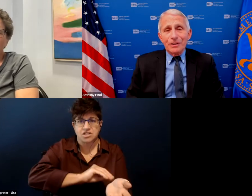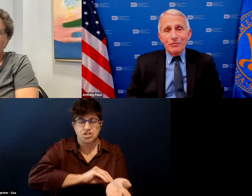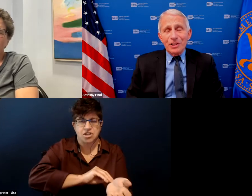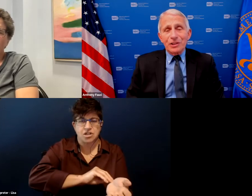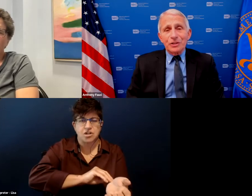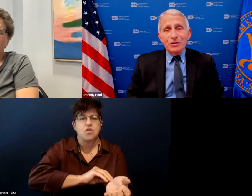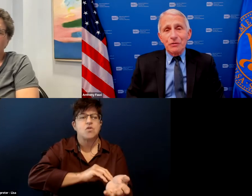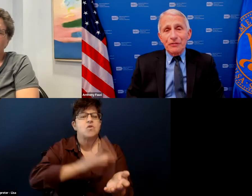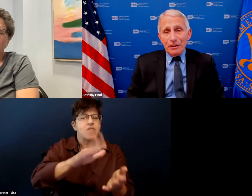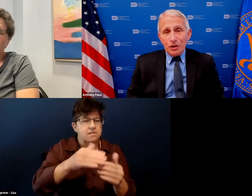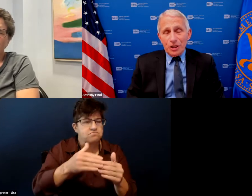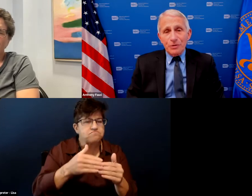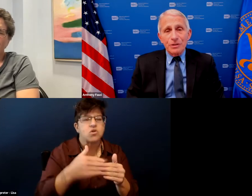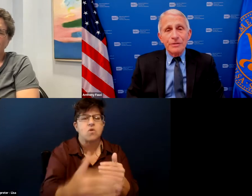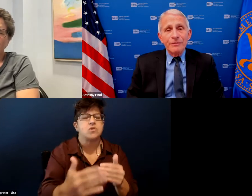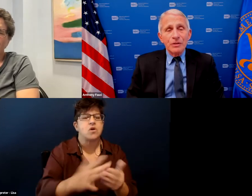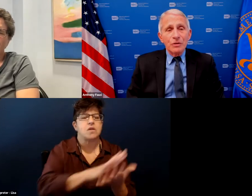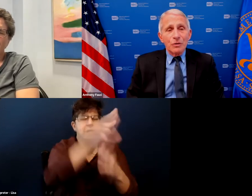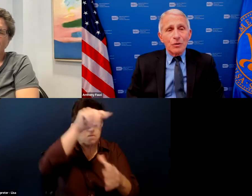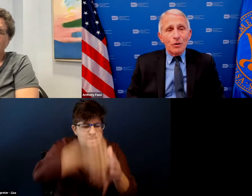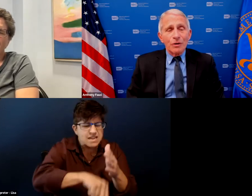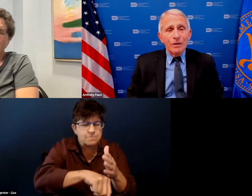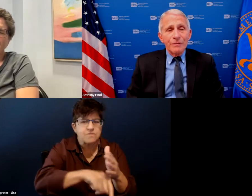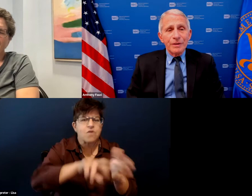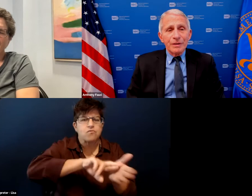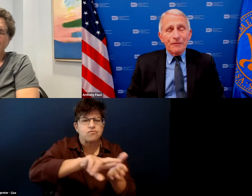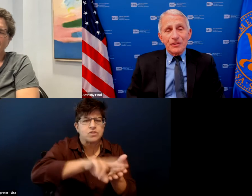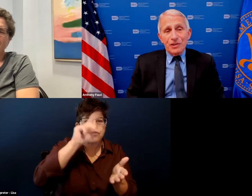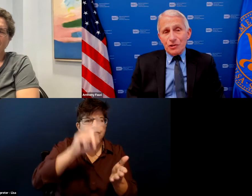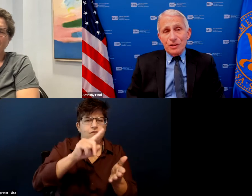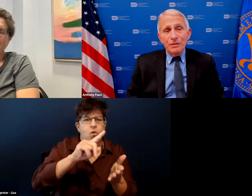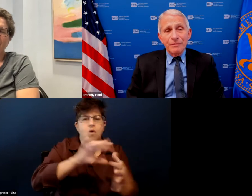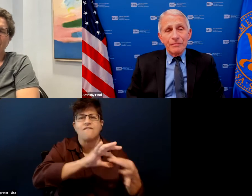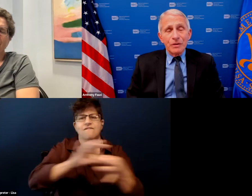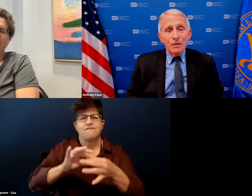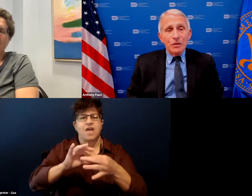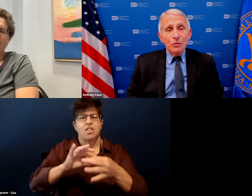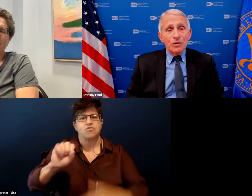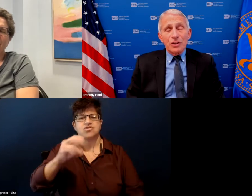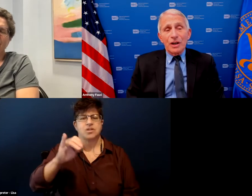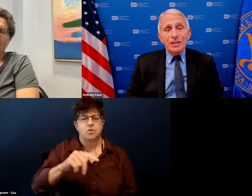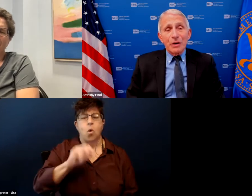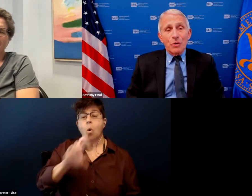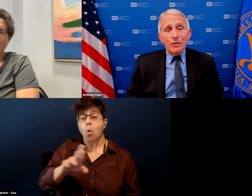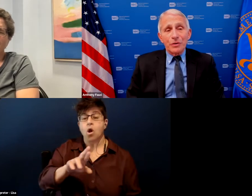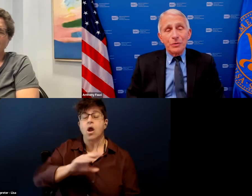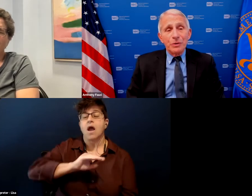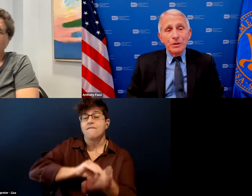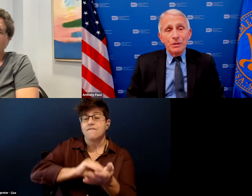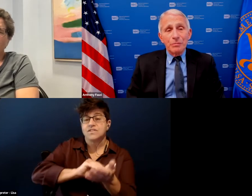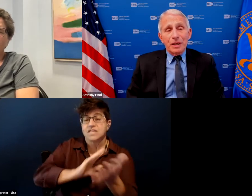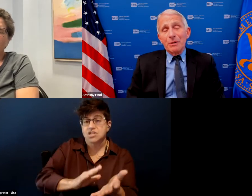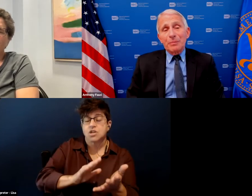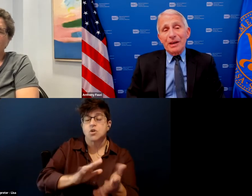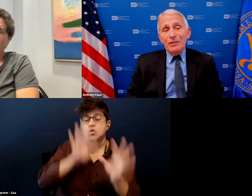involved in research through fellowships or a physician who decides they want to